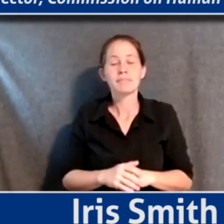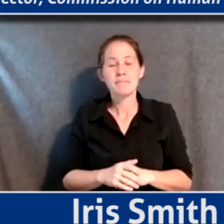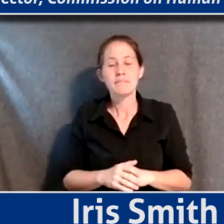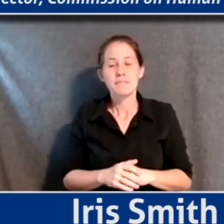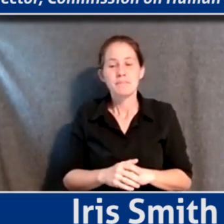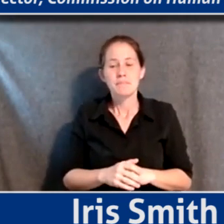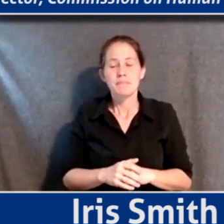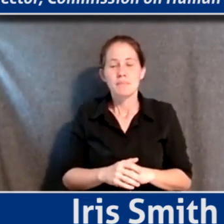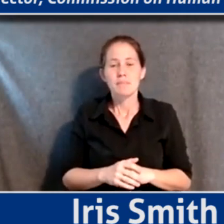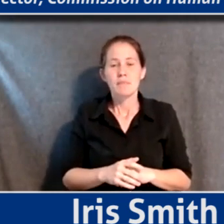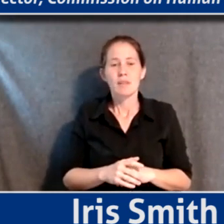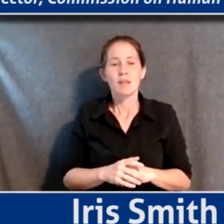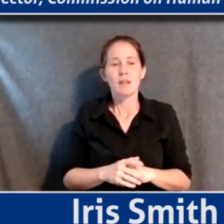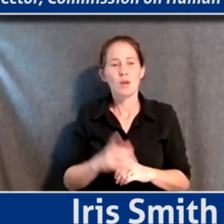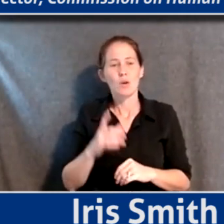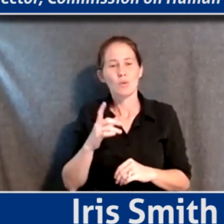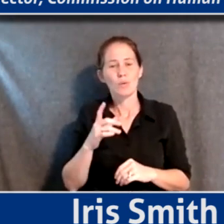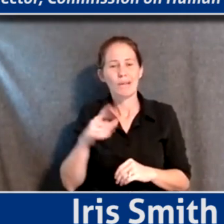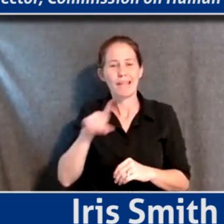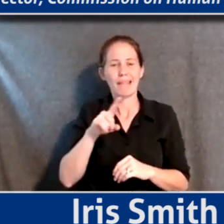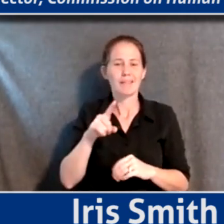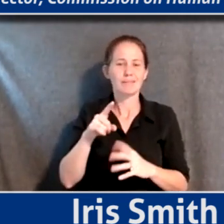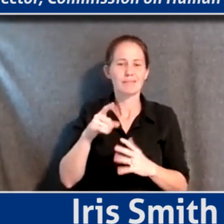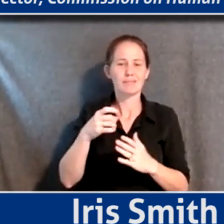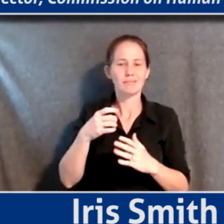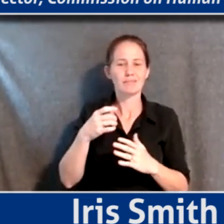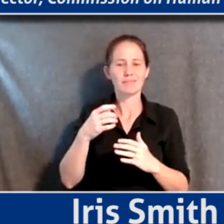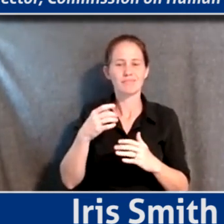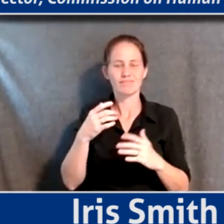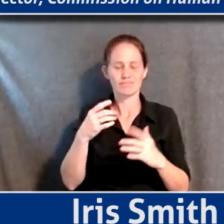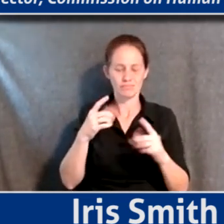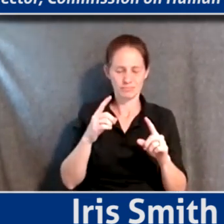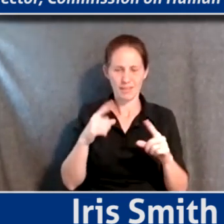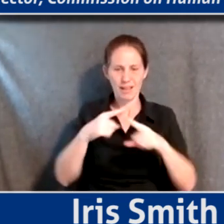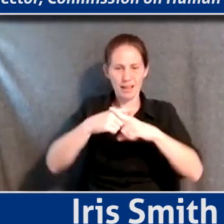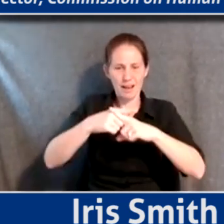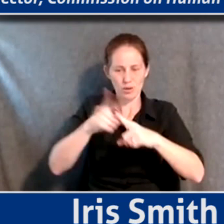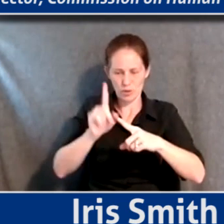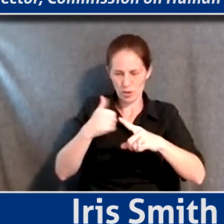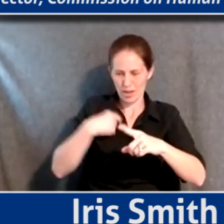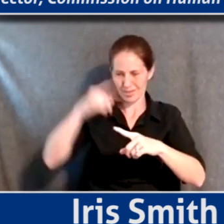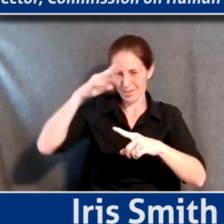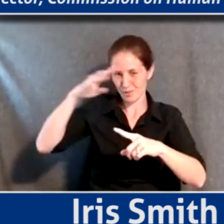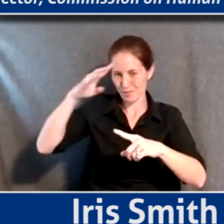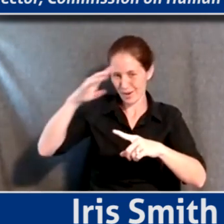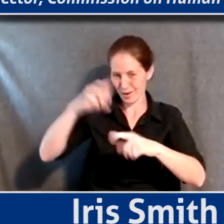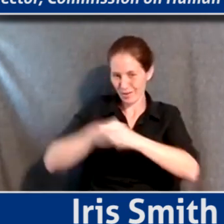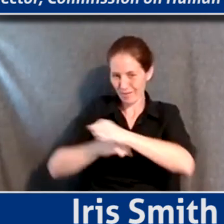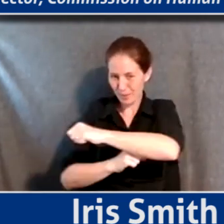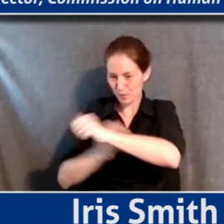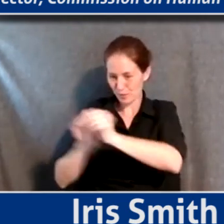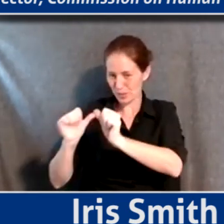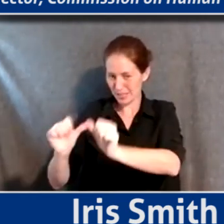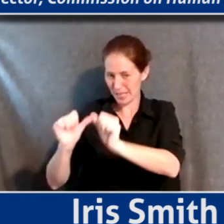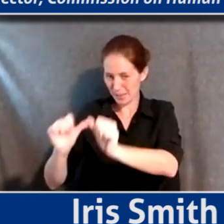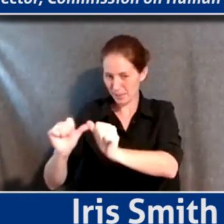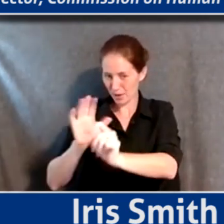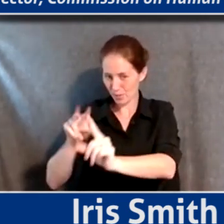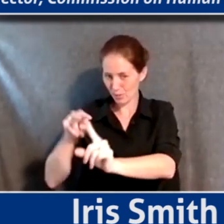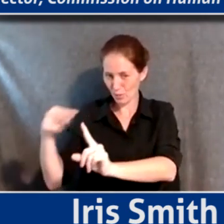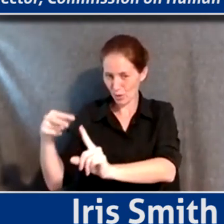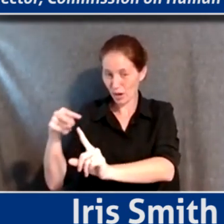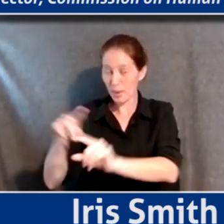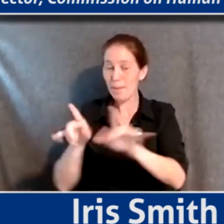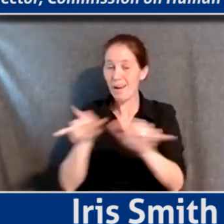I guess the economy, so to speak, of where you have this theoretical framework for sustainability is concerned, but